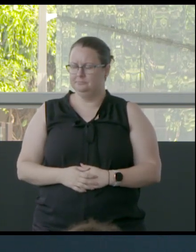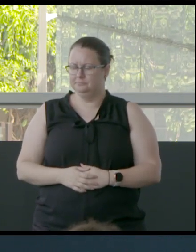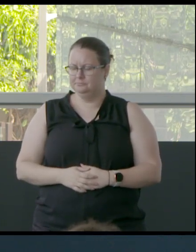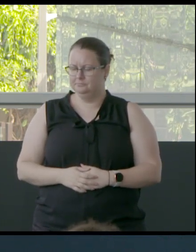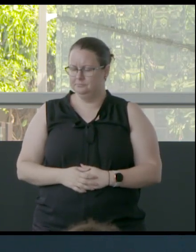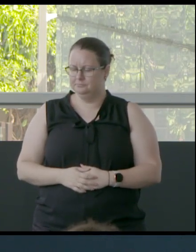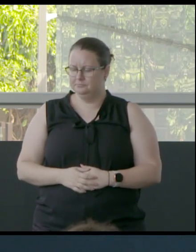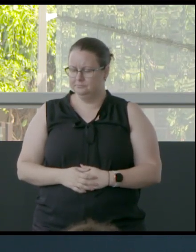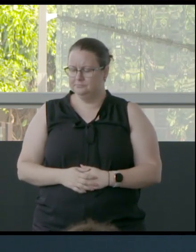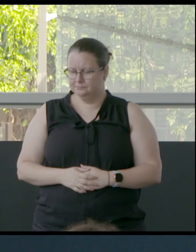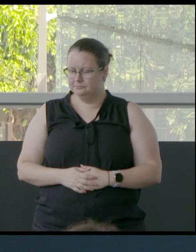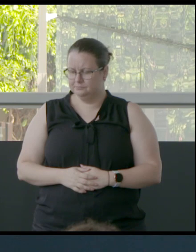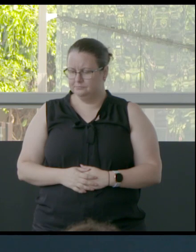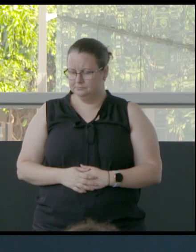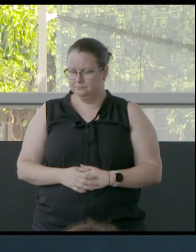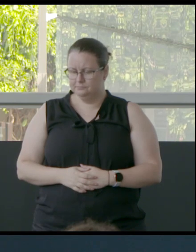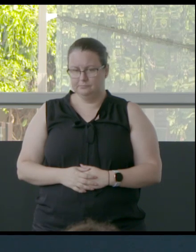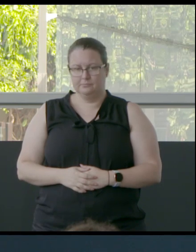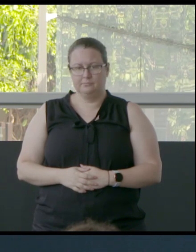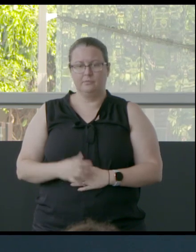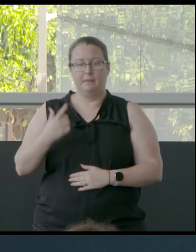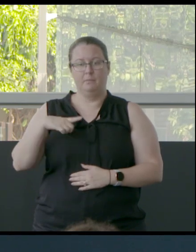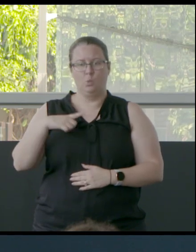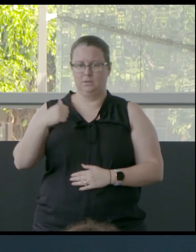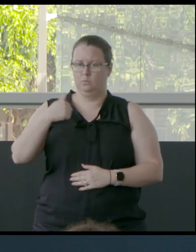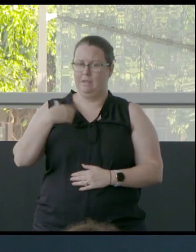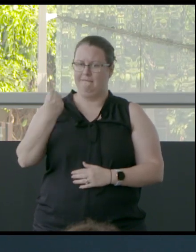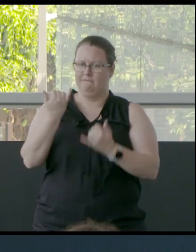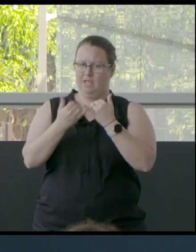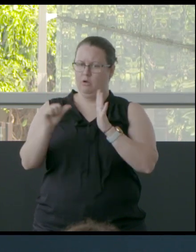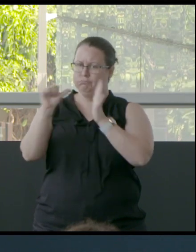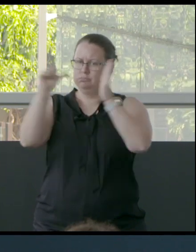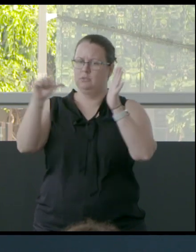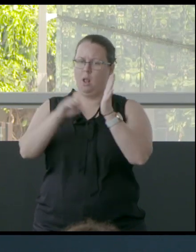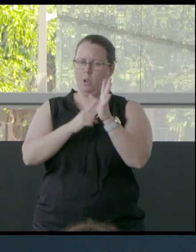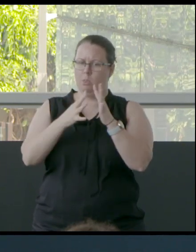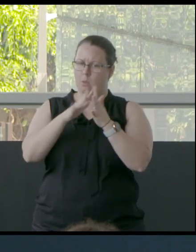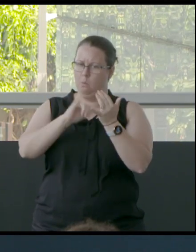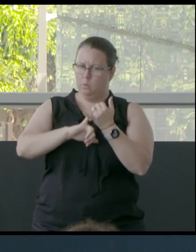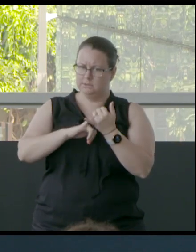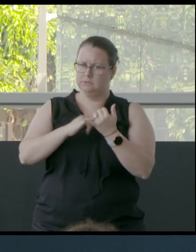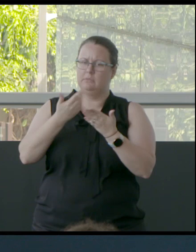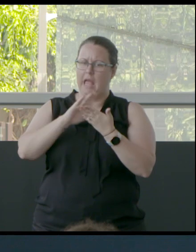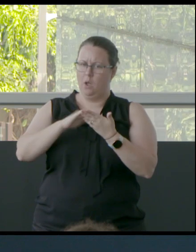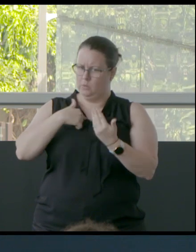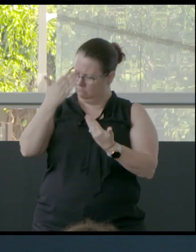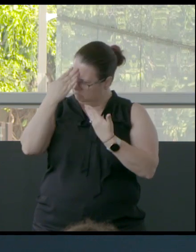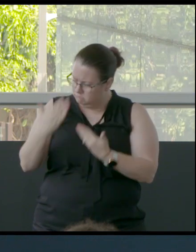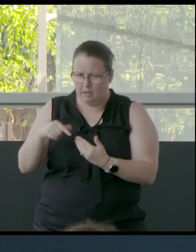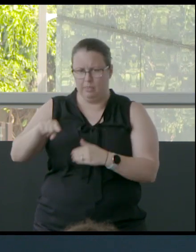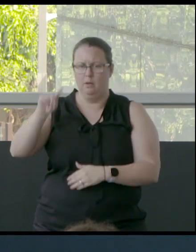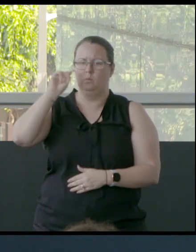And yeah, it's due to the strict laws of our people, why that water has been protected.